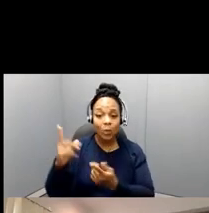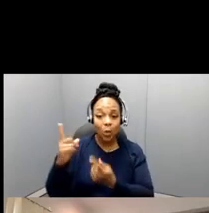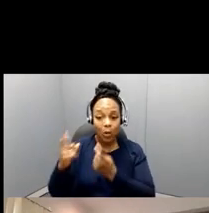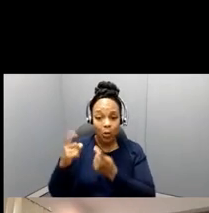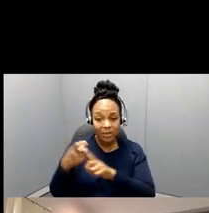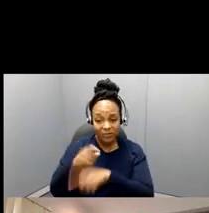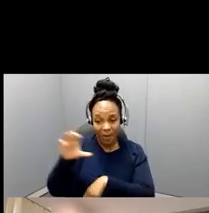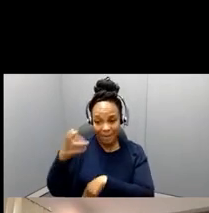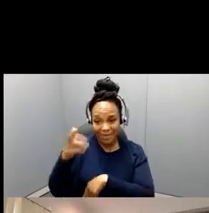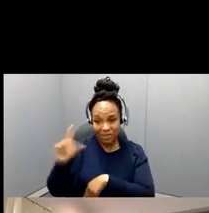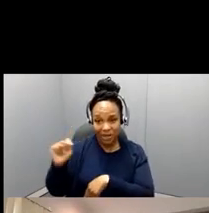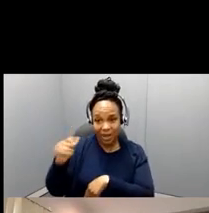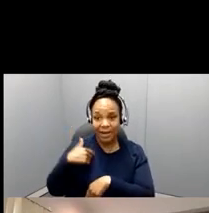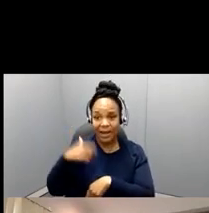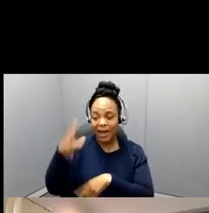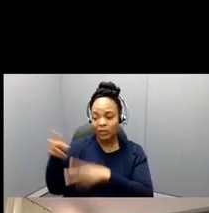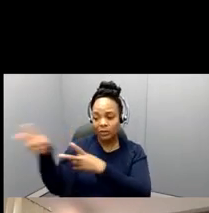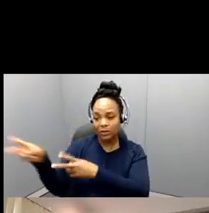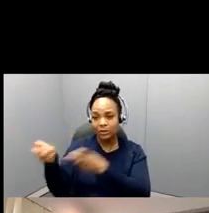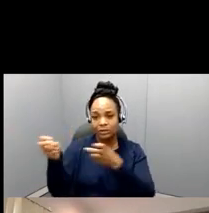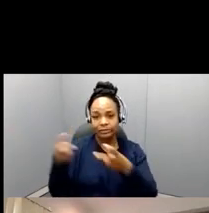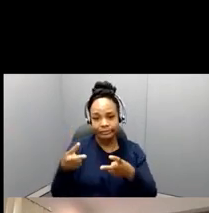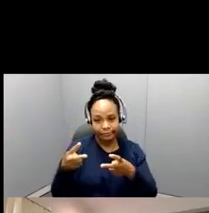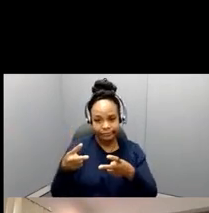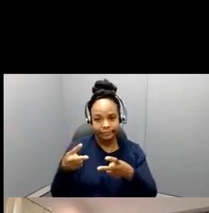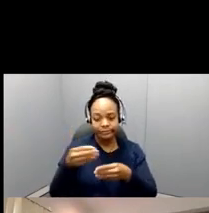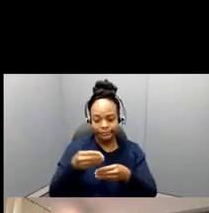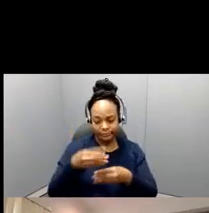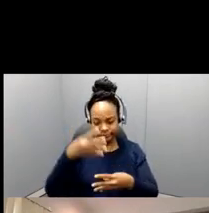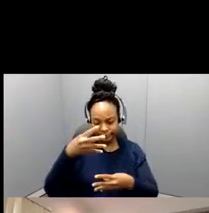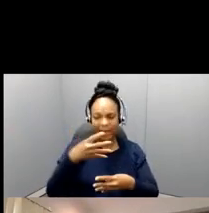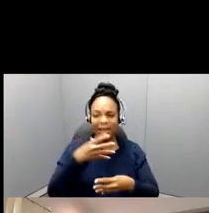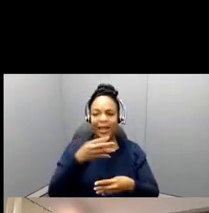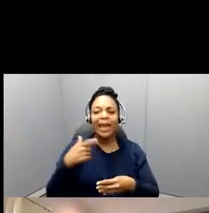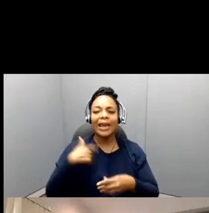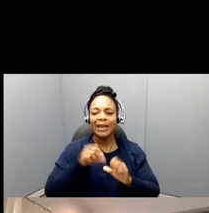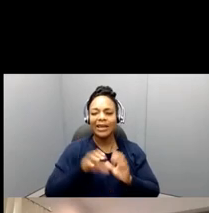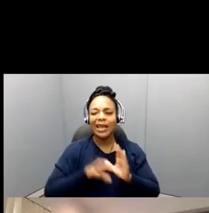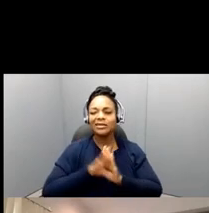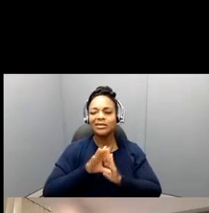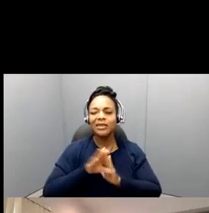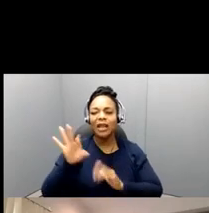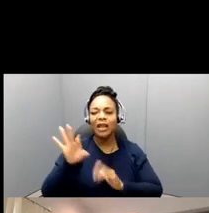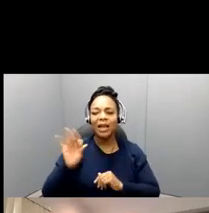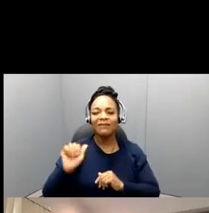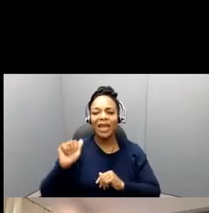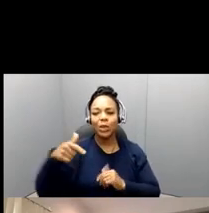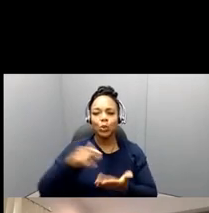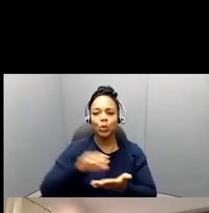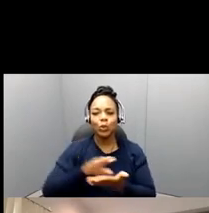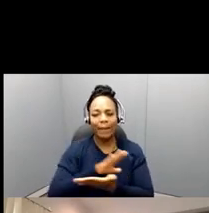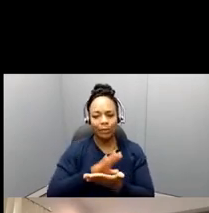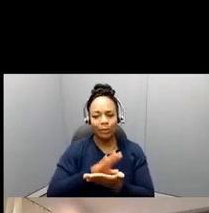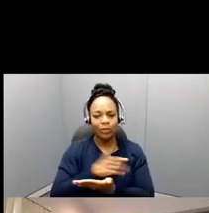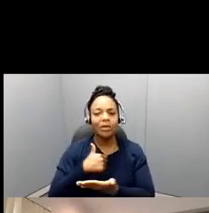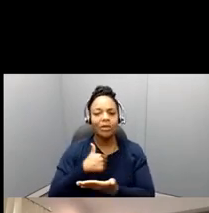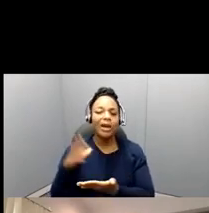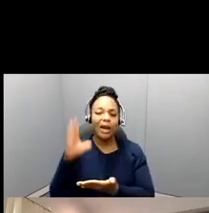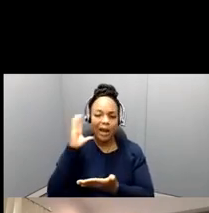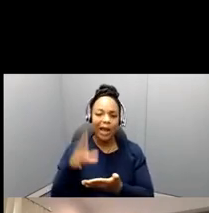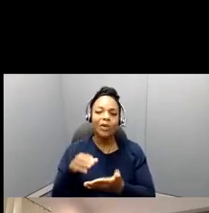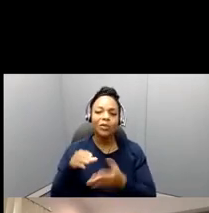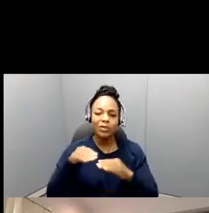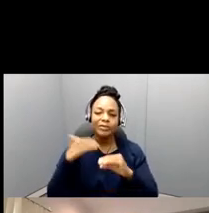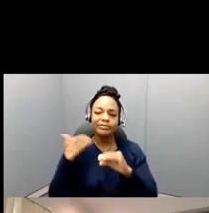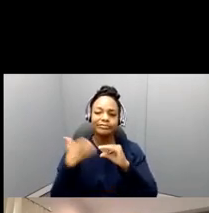able to put together, uh, frequently asked questions from that, and we will send that out to, uh, all of